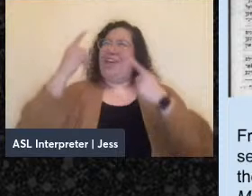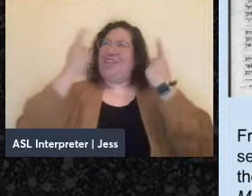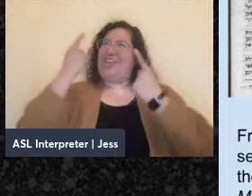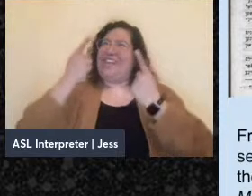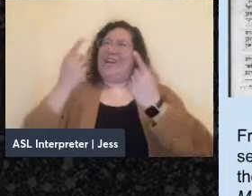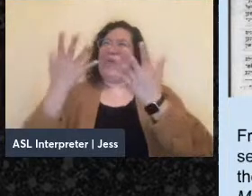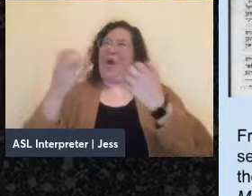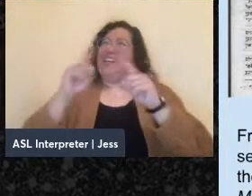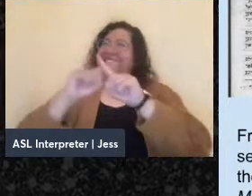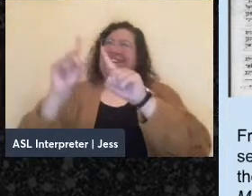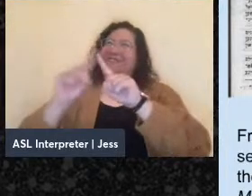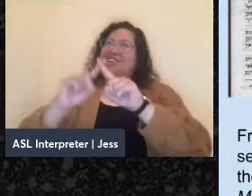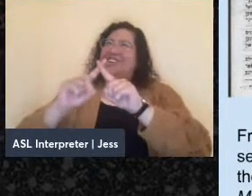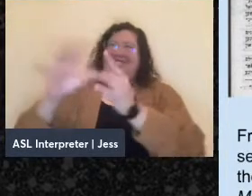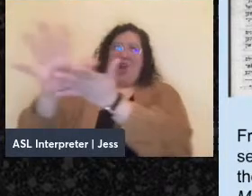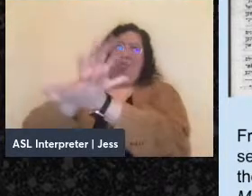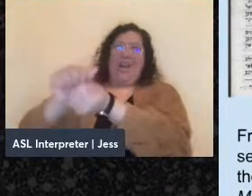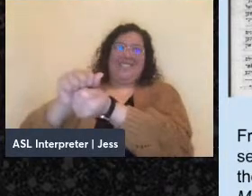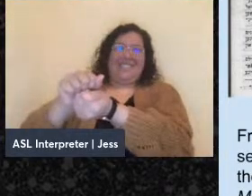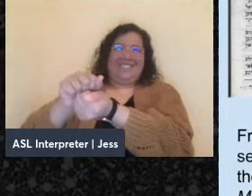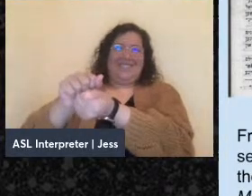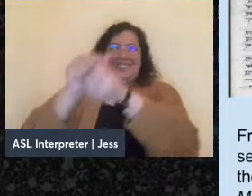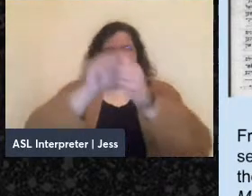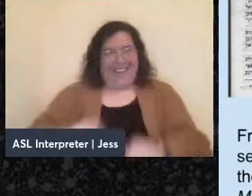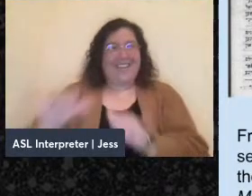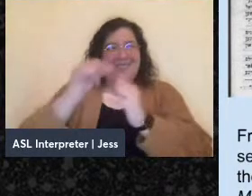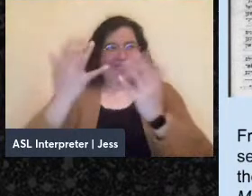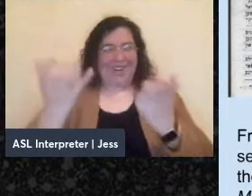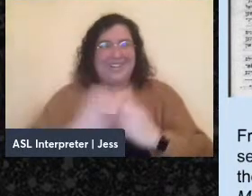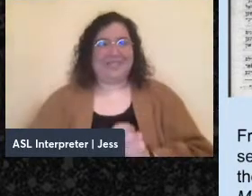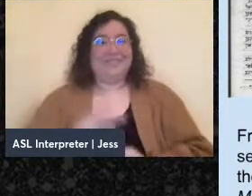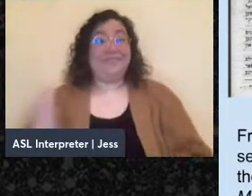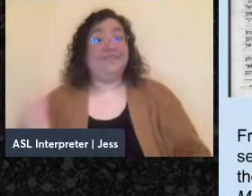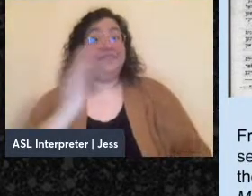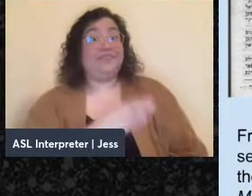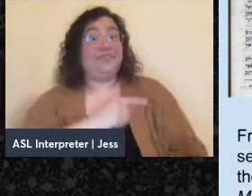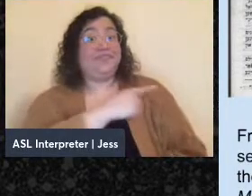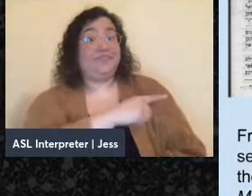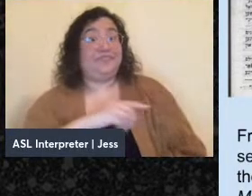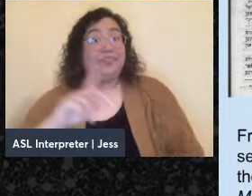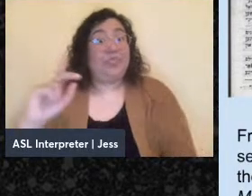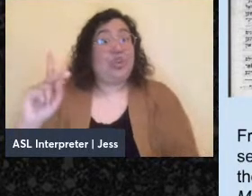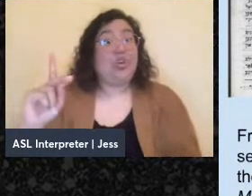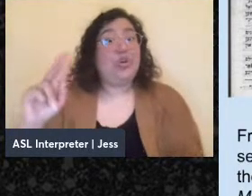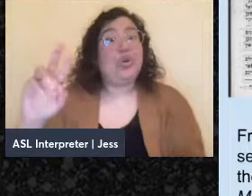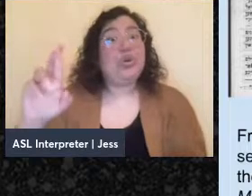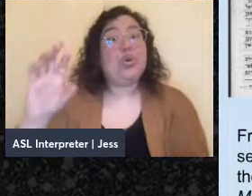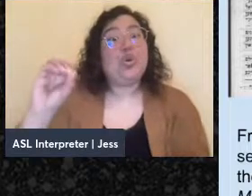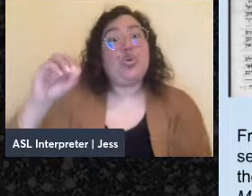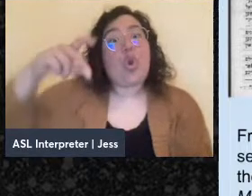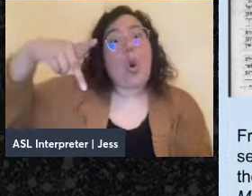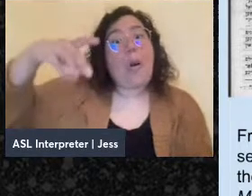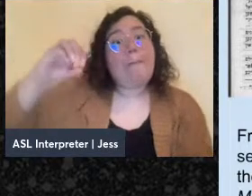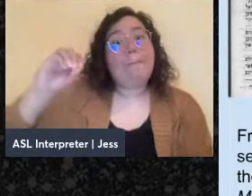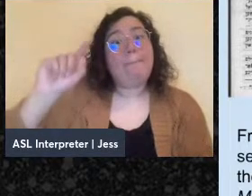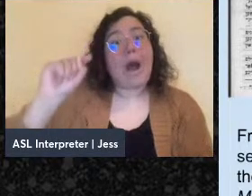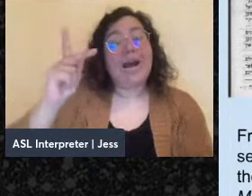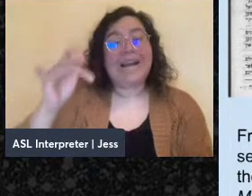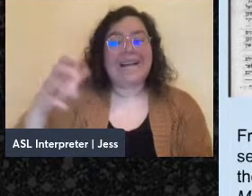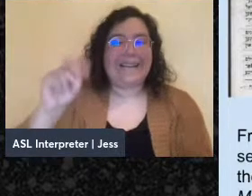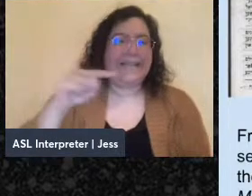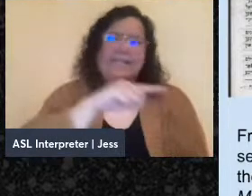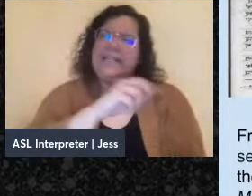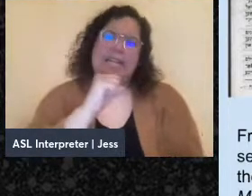Kropotkin, a classical Russian anarchist who was not Jewish, wrote a book called